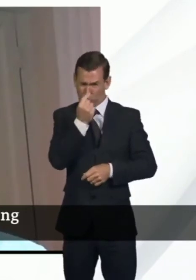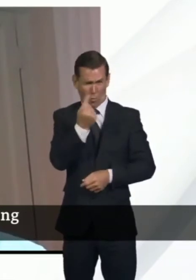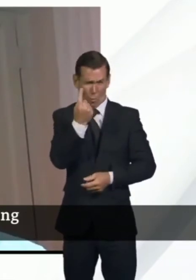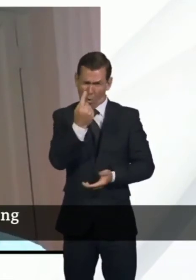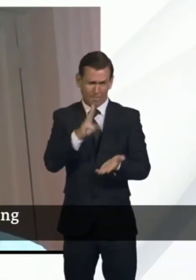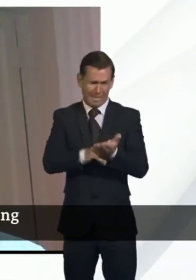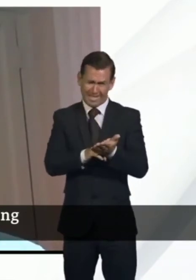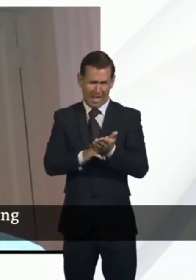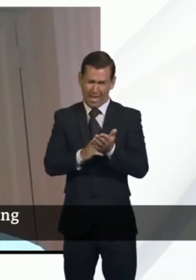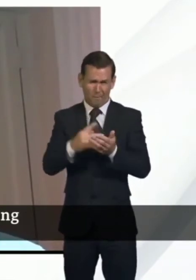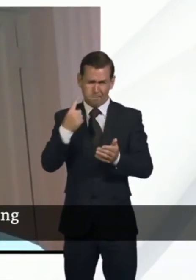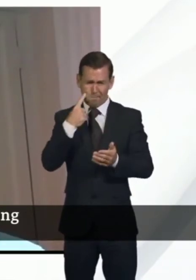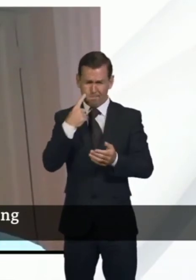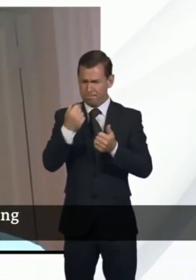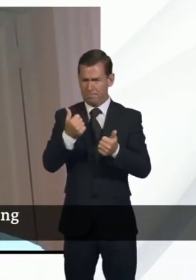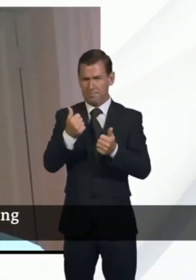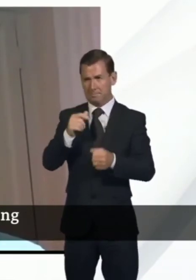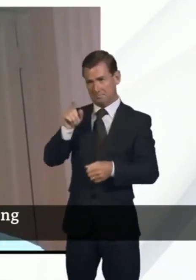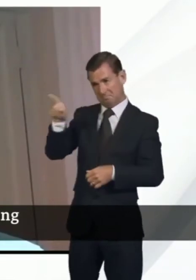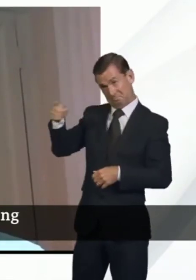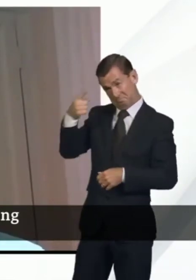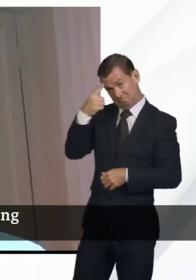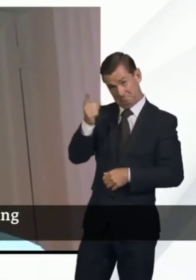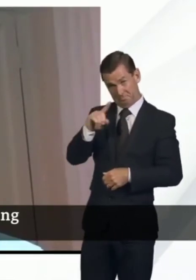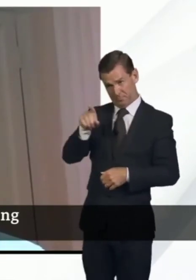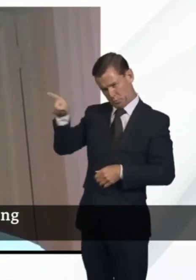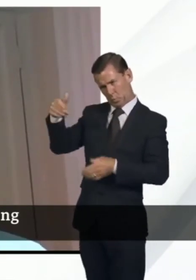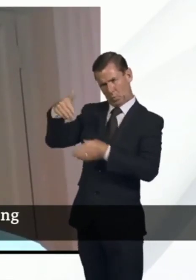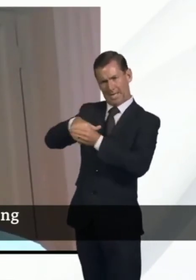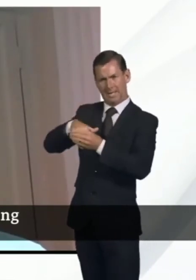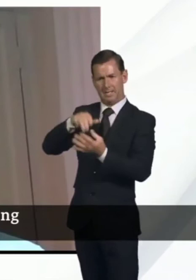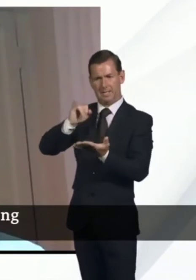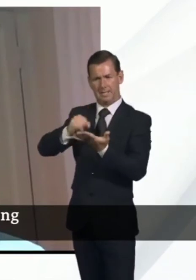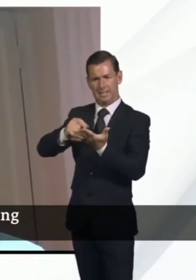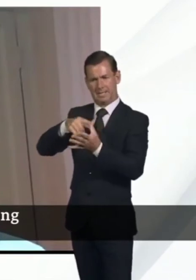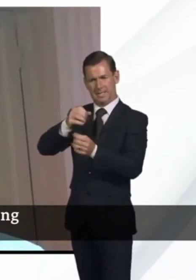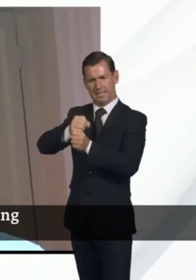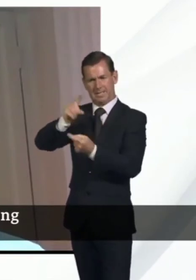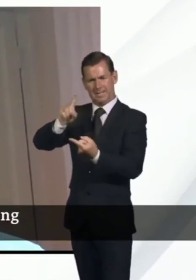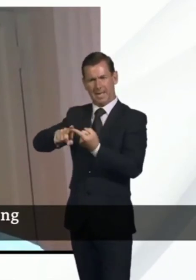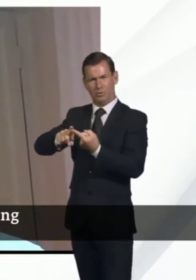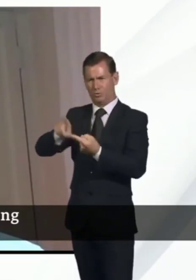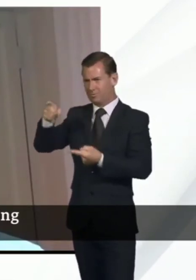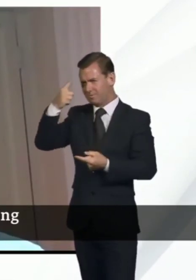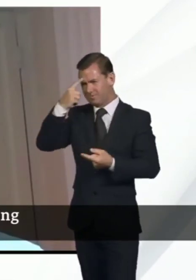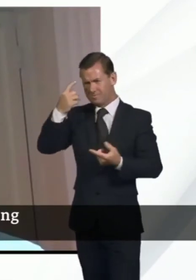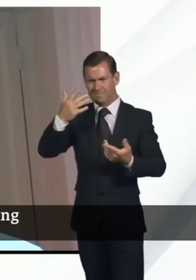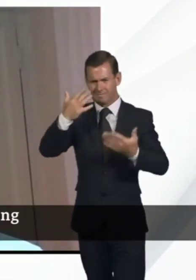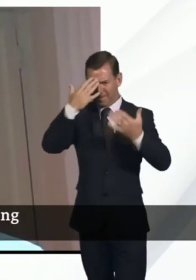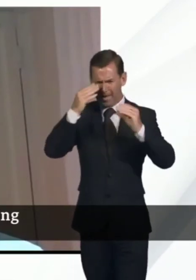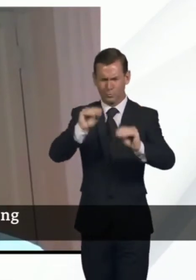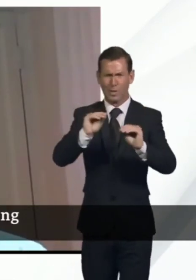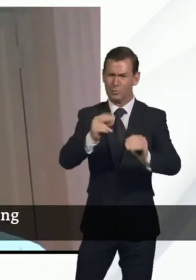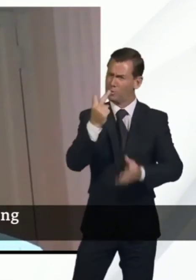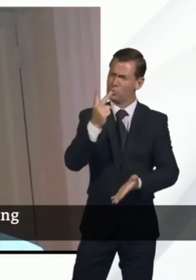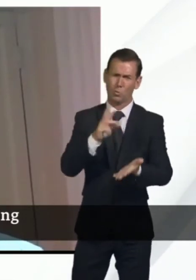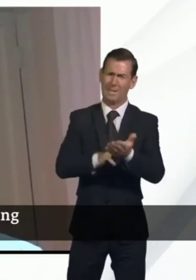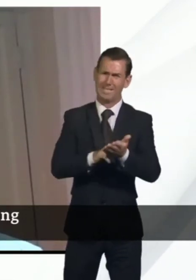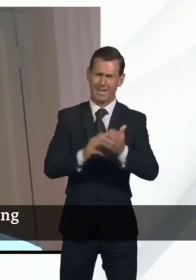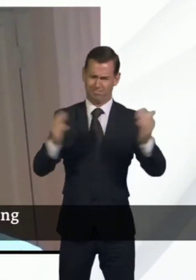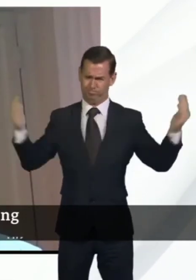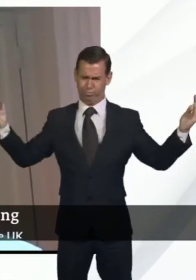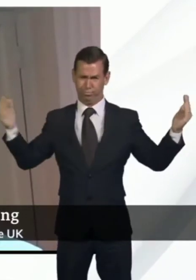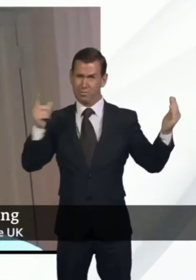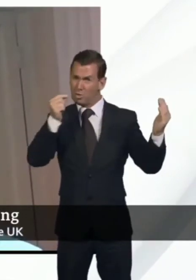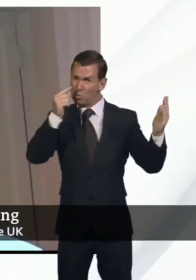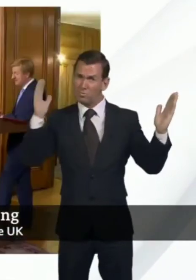Has he got a point? You're on stage given the importance of that to sectors like education and hospitality could you look at